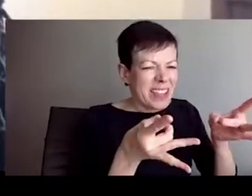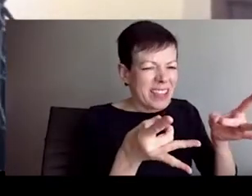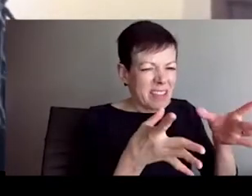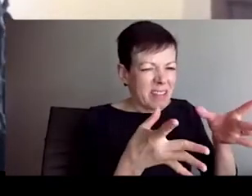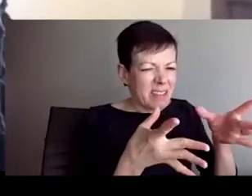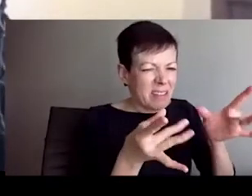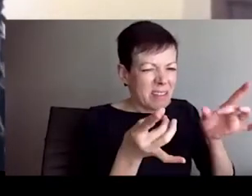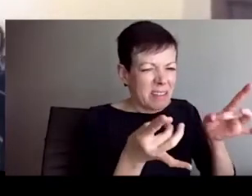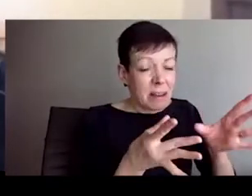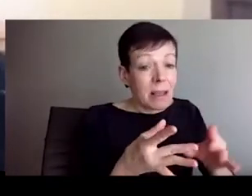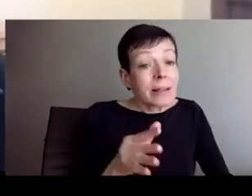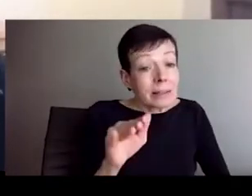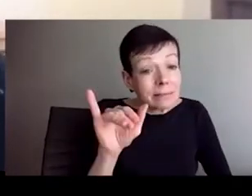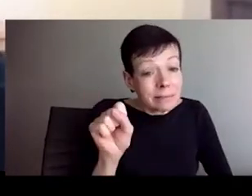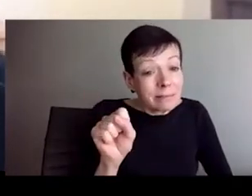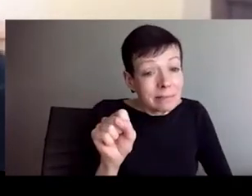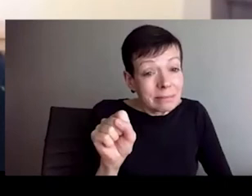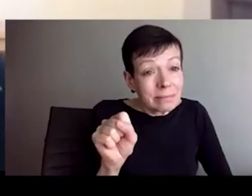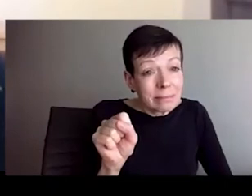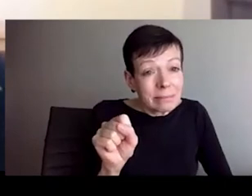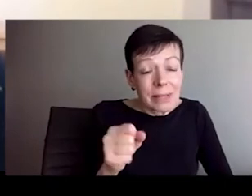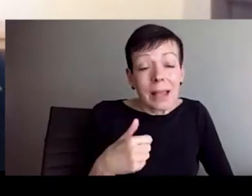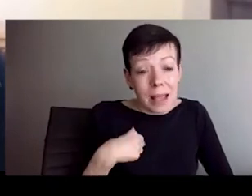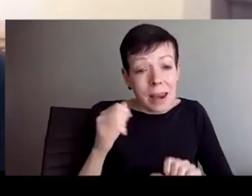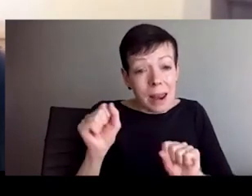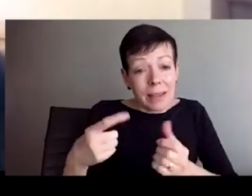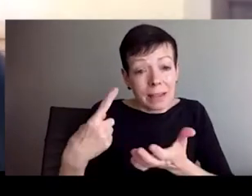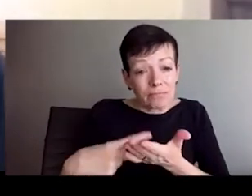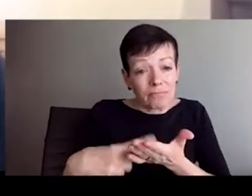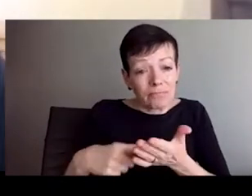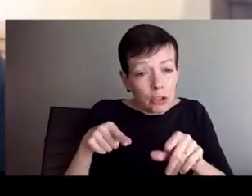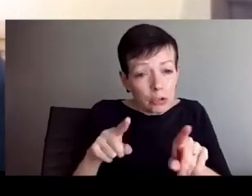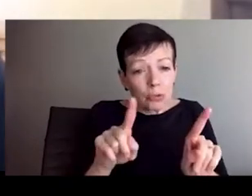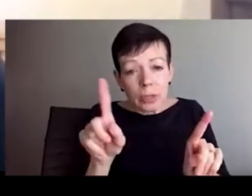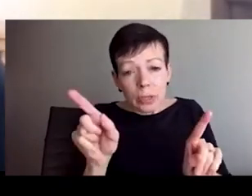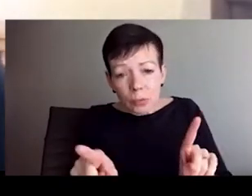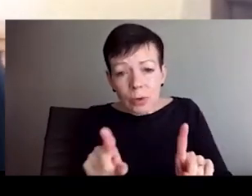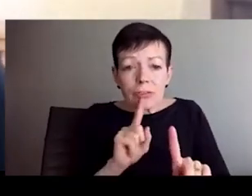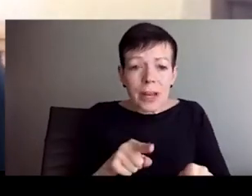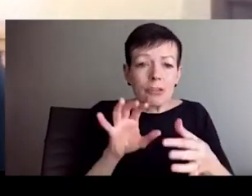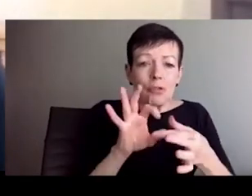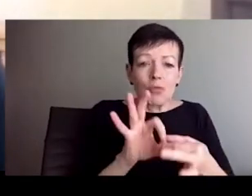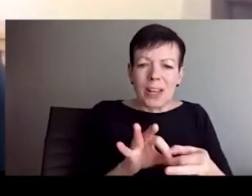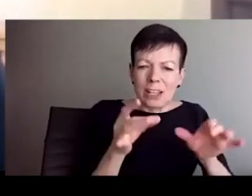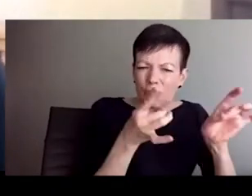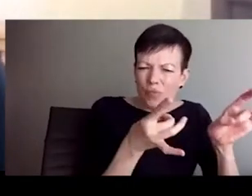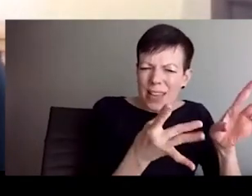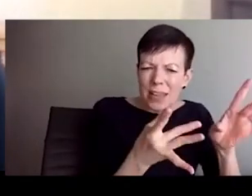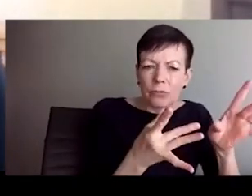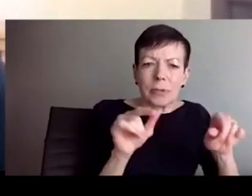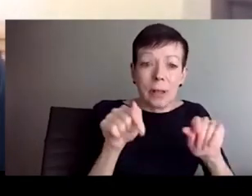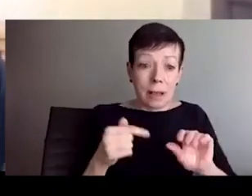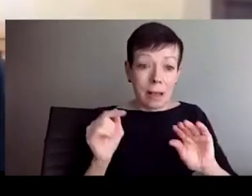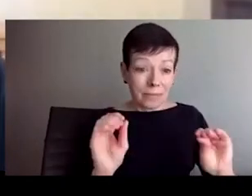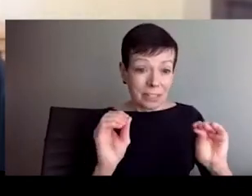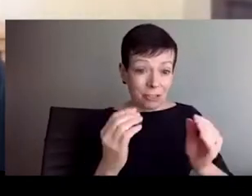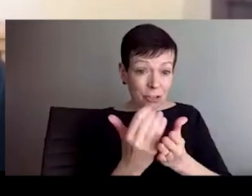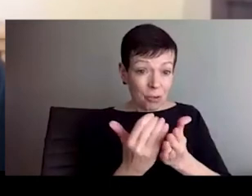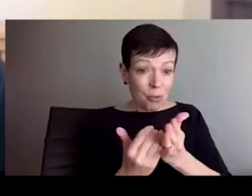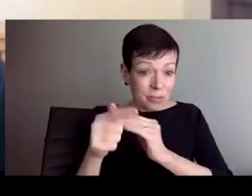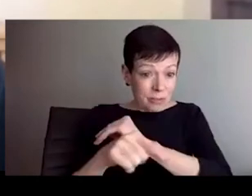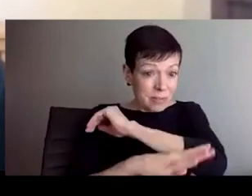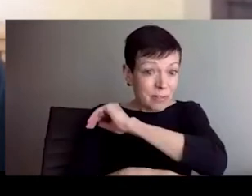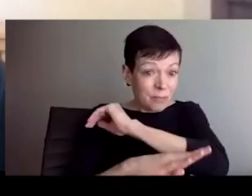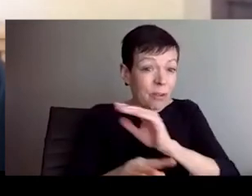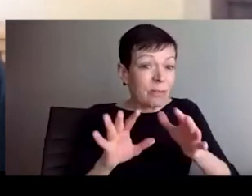racialization happens and how groups of people are racialized, like what results from that. And so just make sure I have a couple